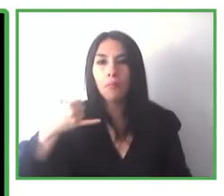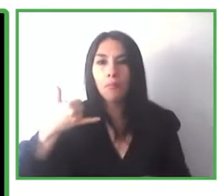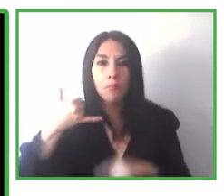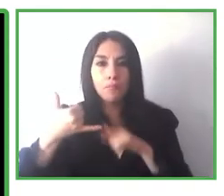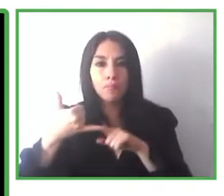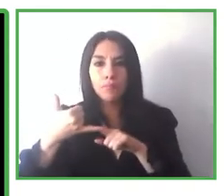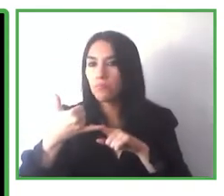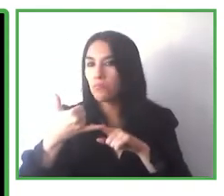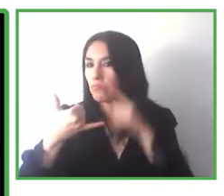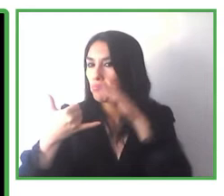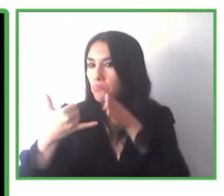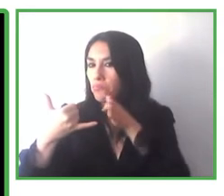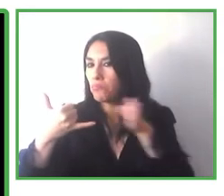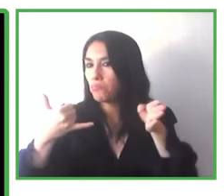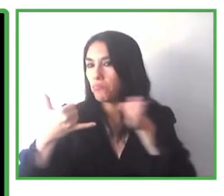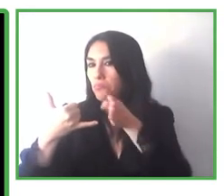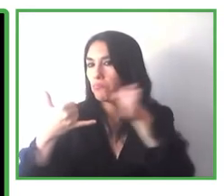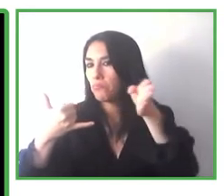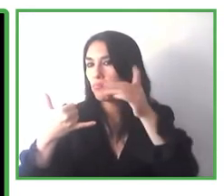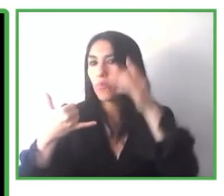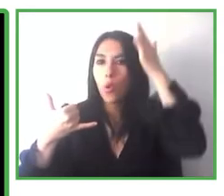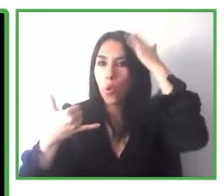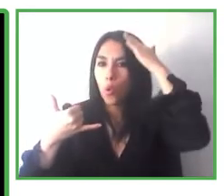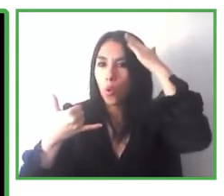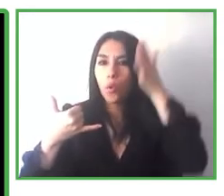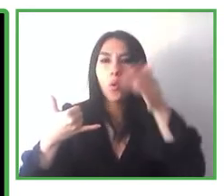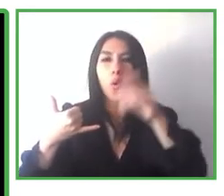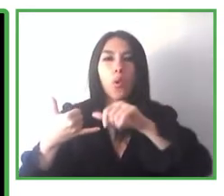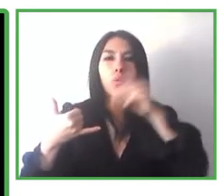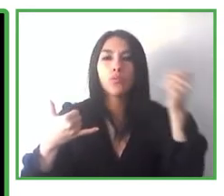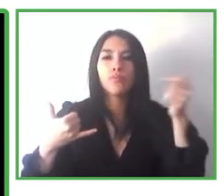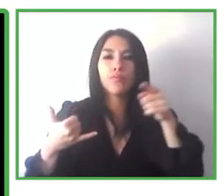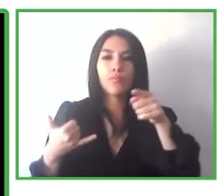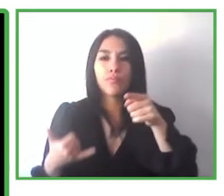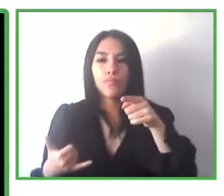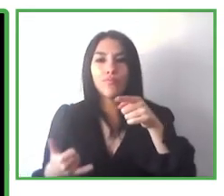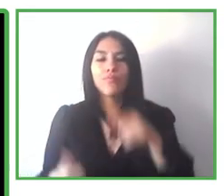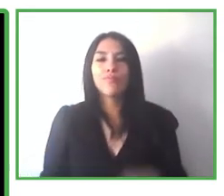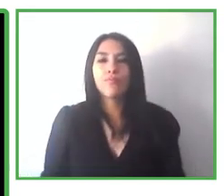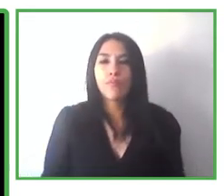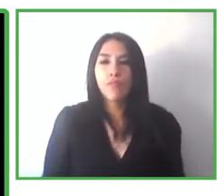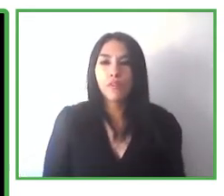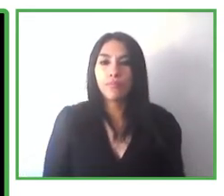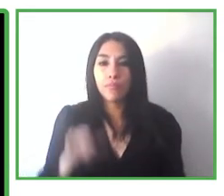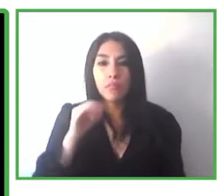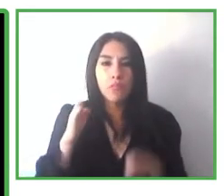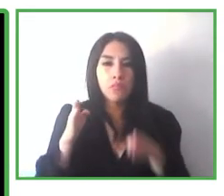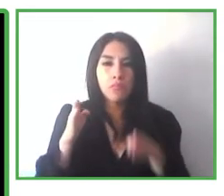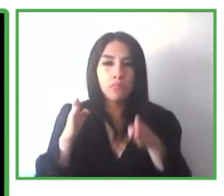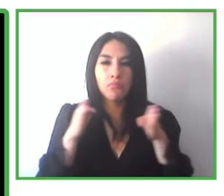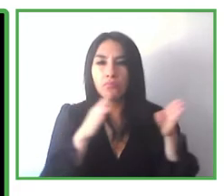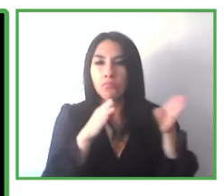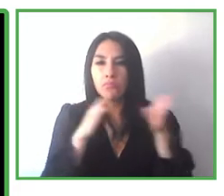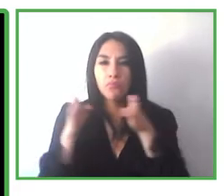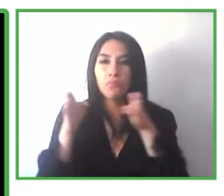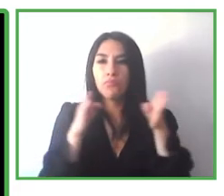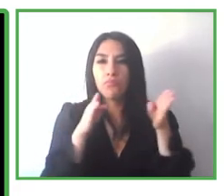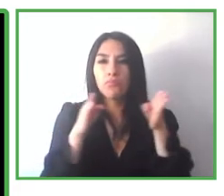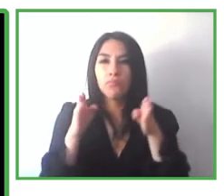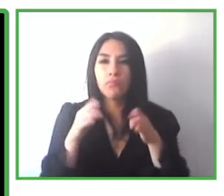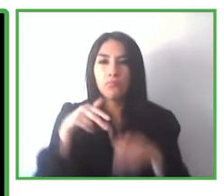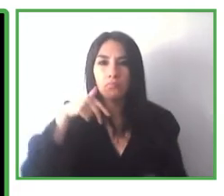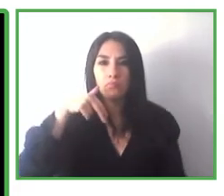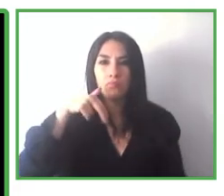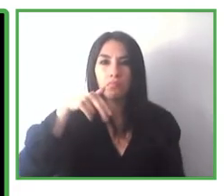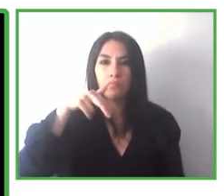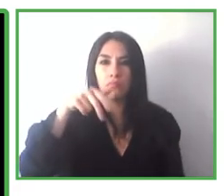were held last year and we had, we were there too